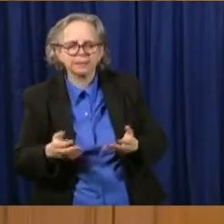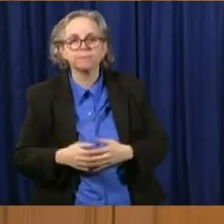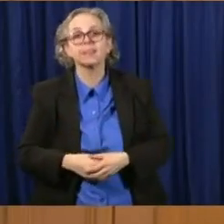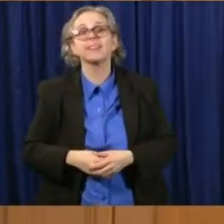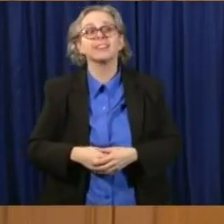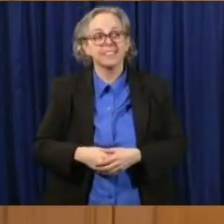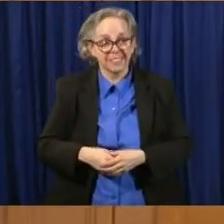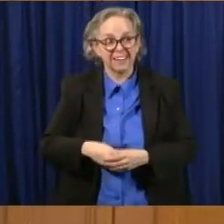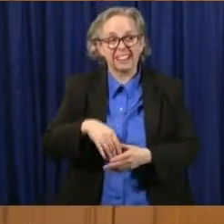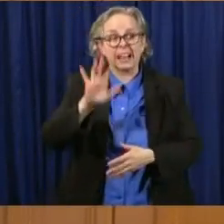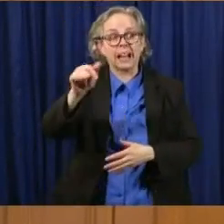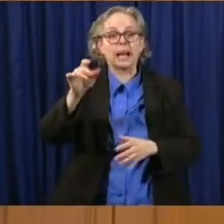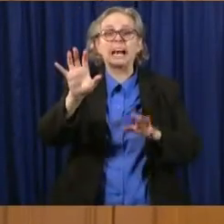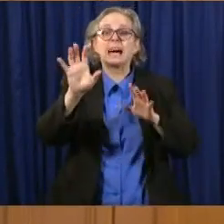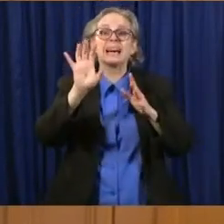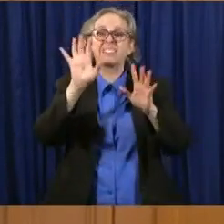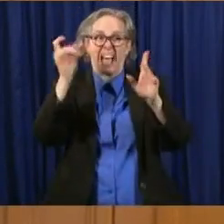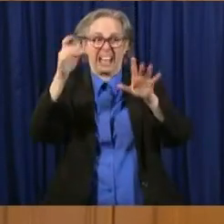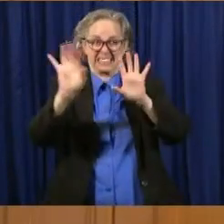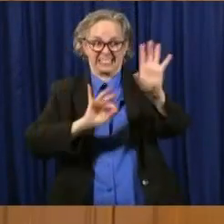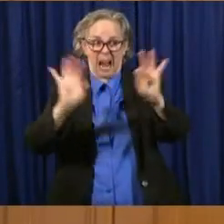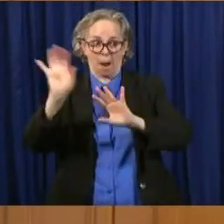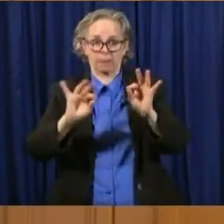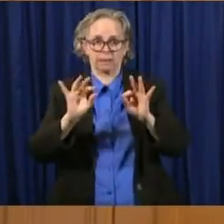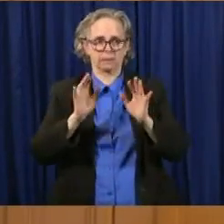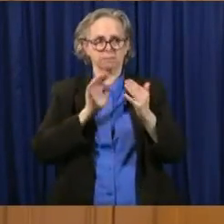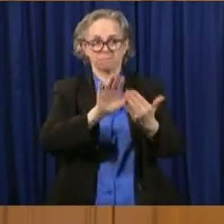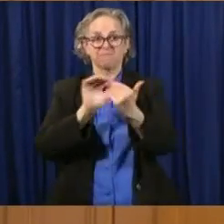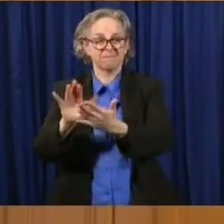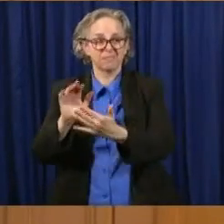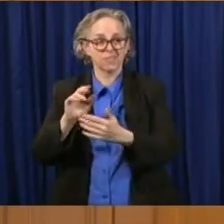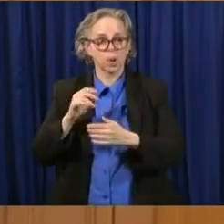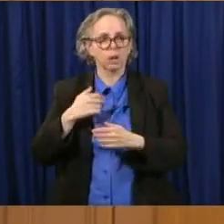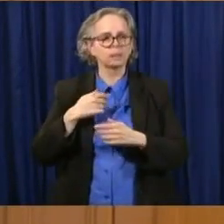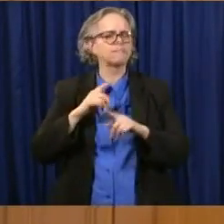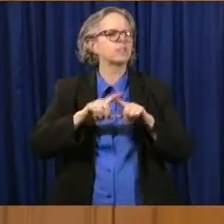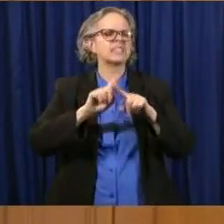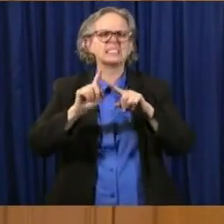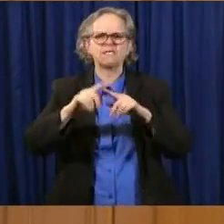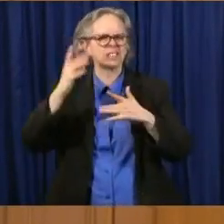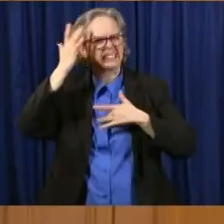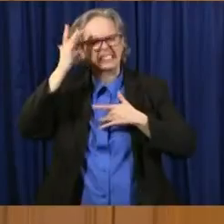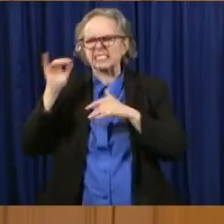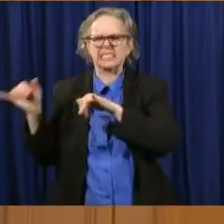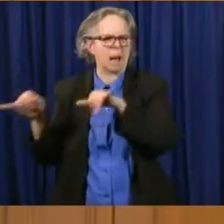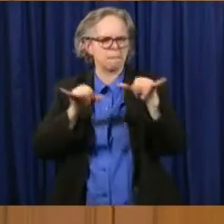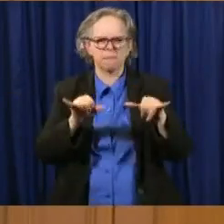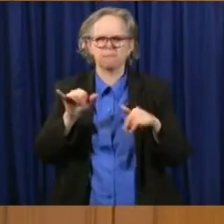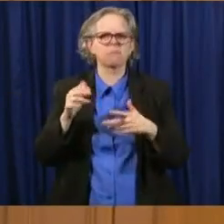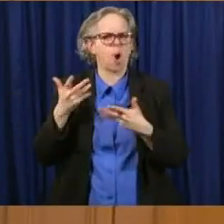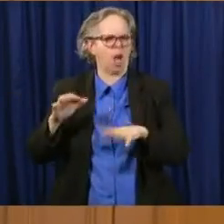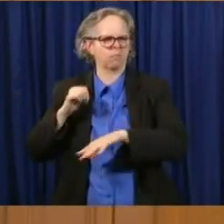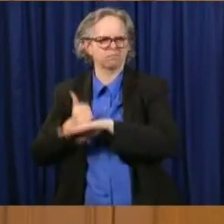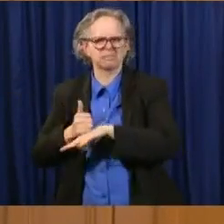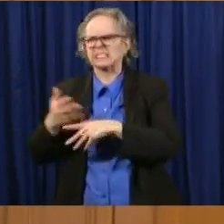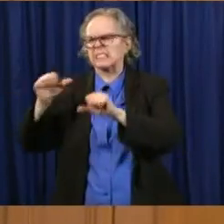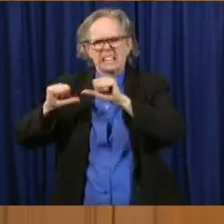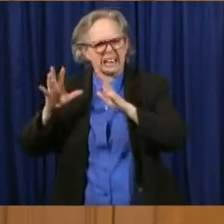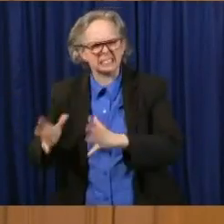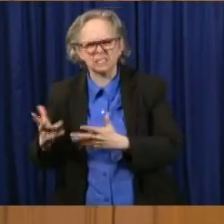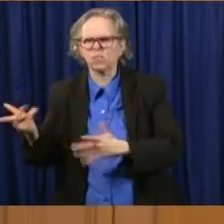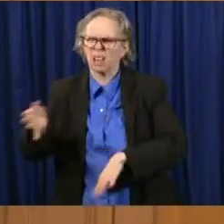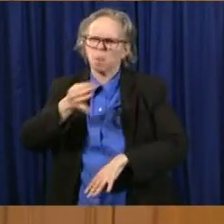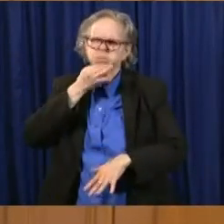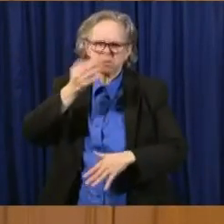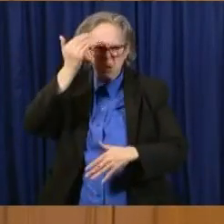methods that are done, and they're done for all sorts of infectious diseases now. And some of these scientists do just these kinds of studies all the time